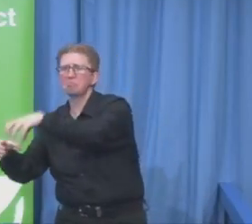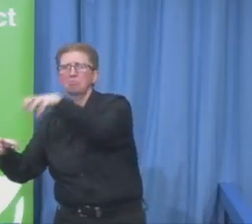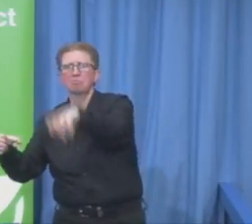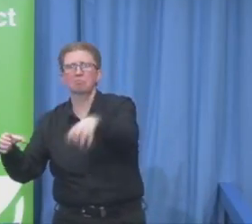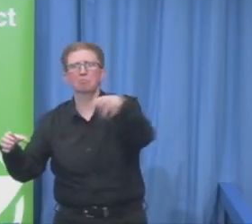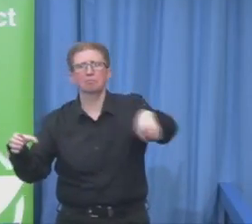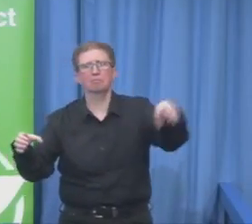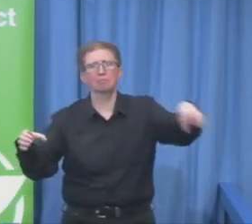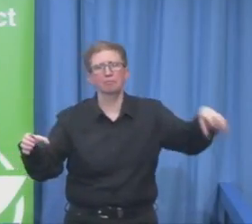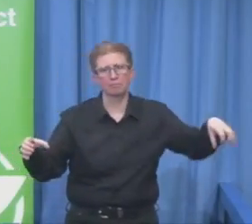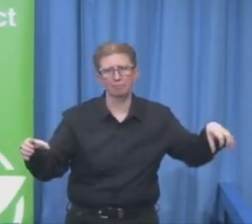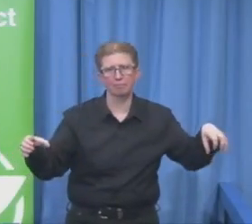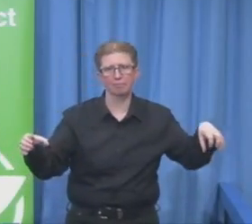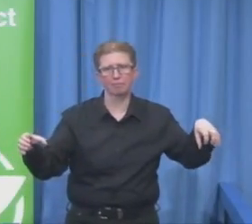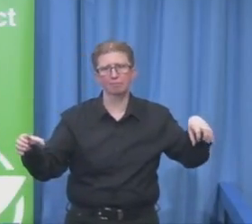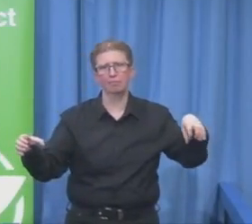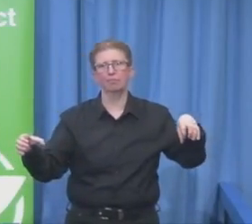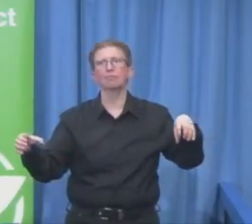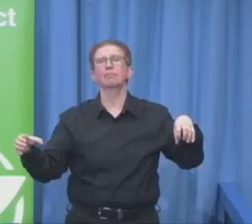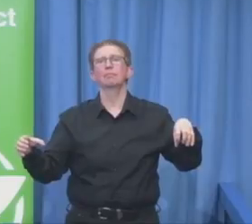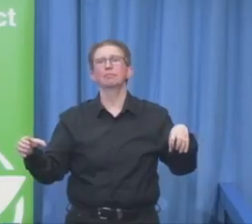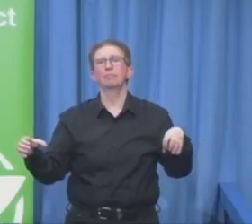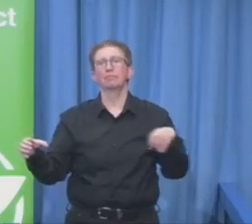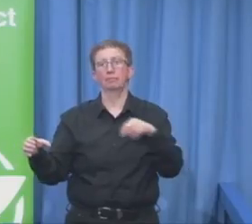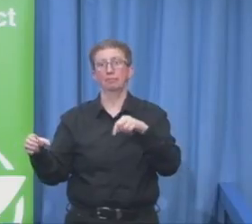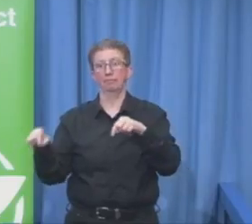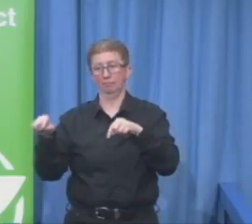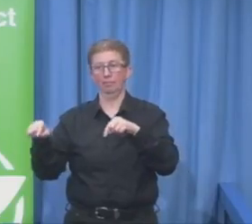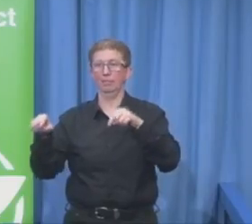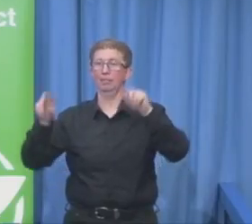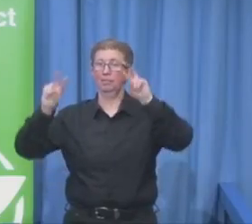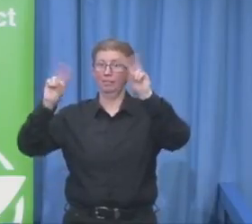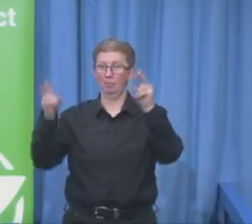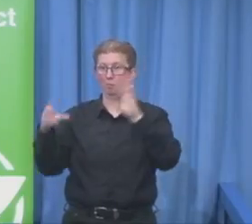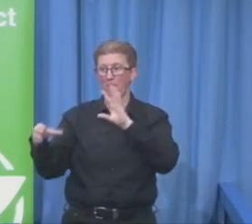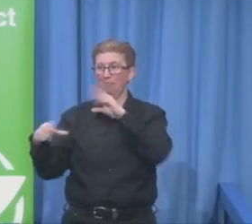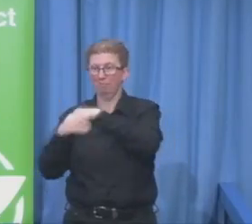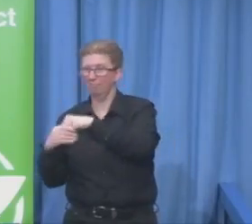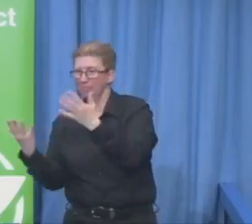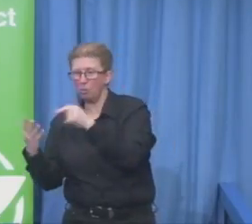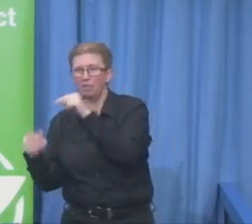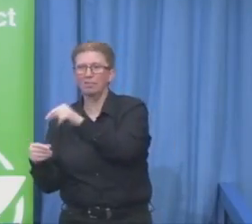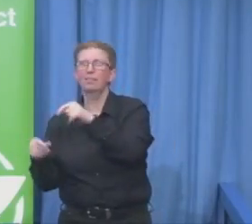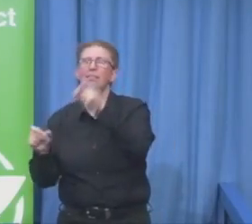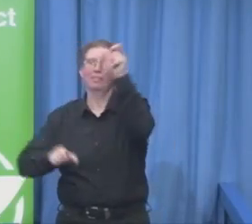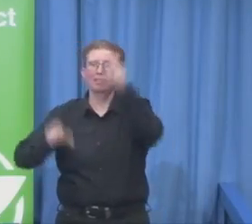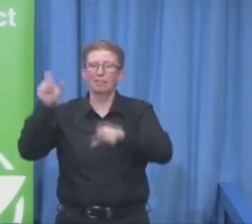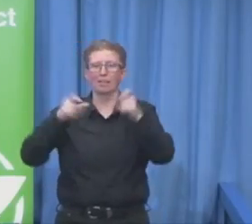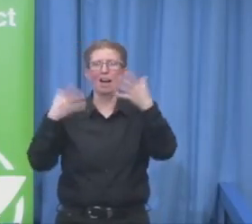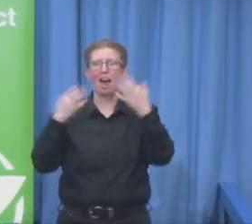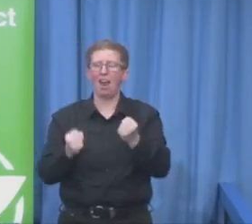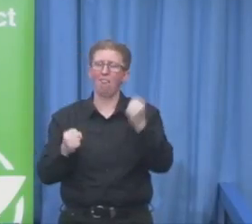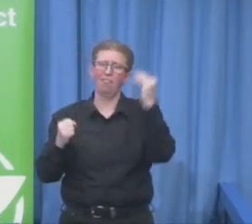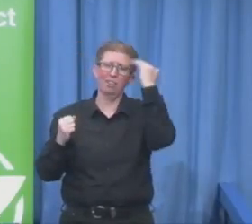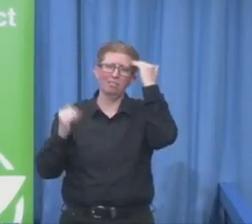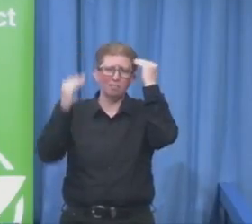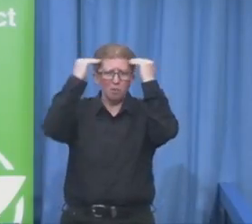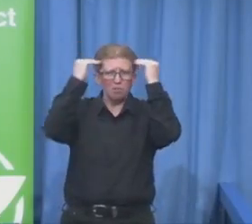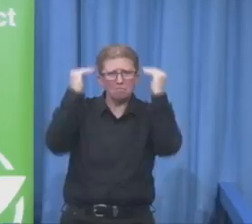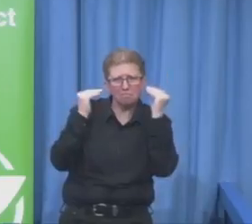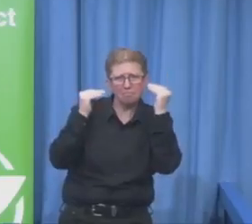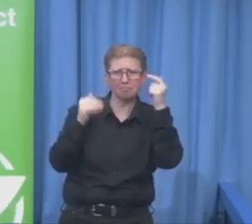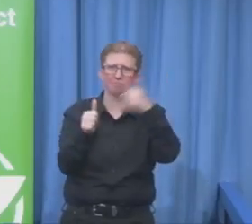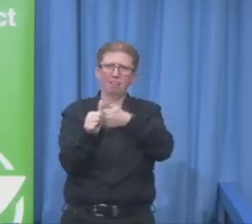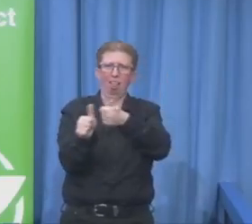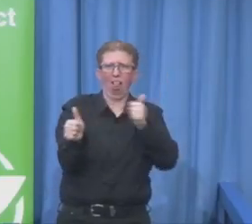encounter barriers in our society. If that is access to health systems, if that is access to